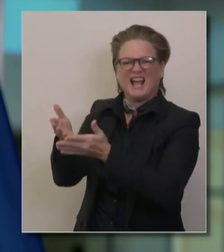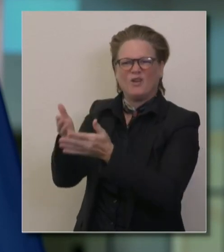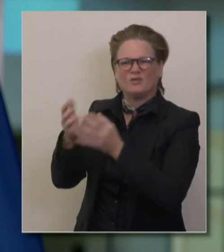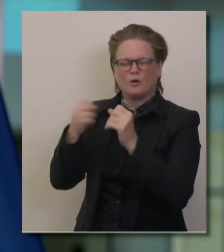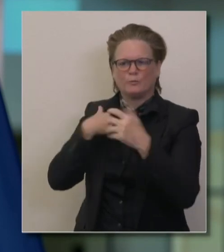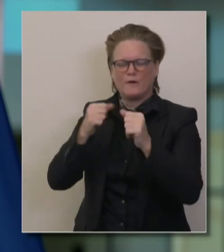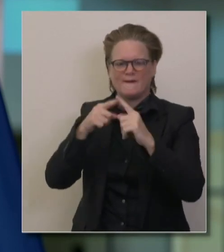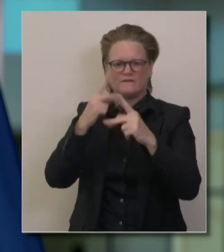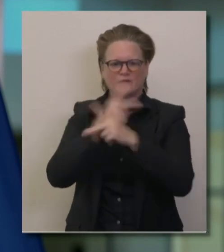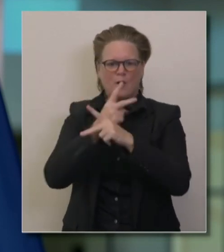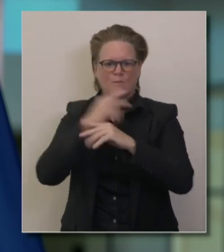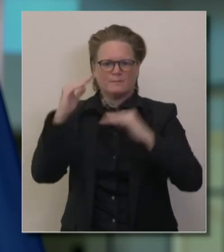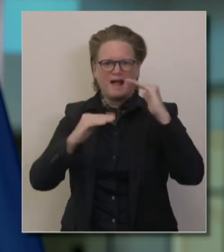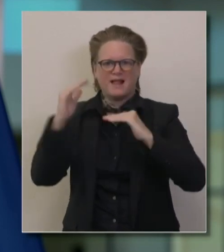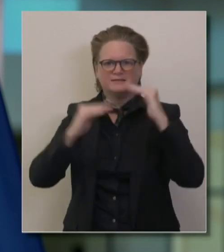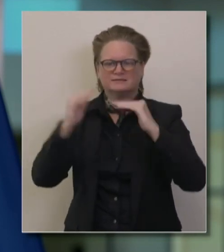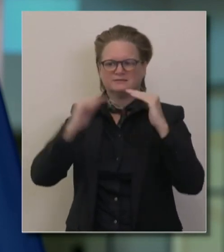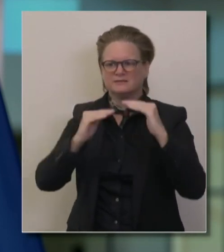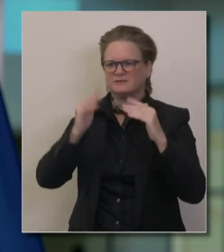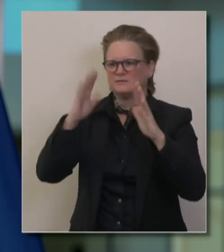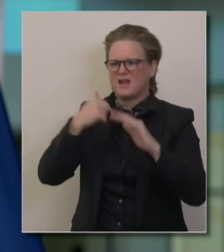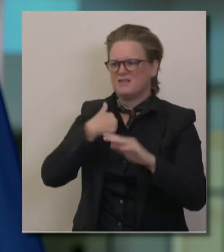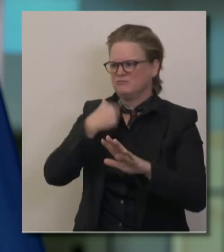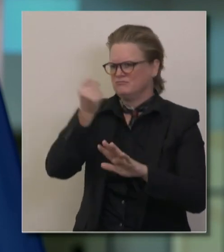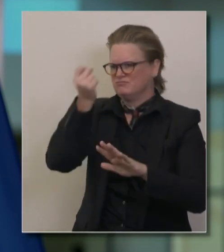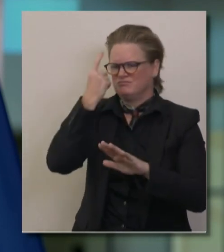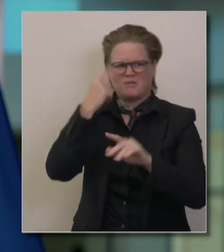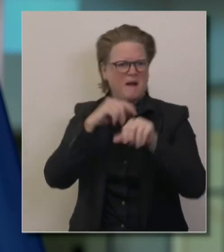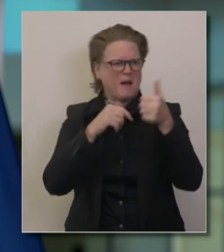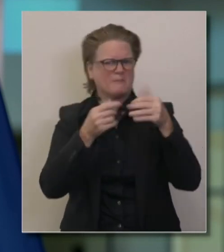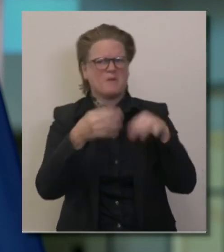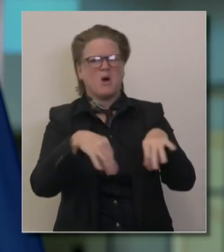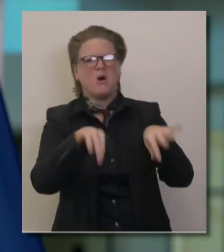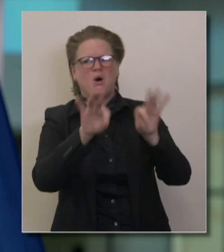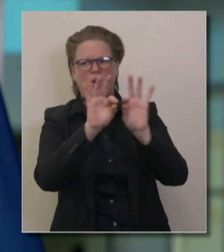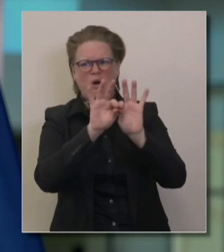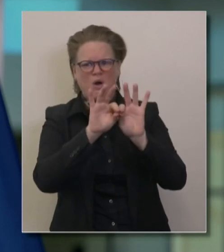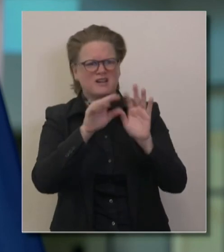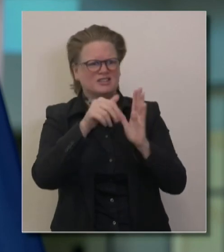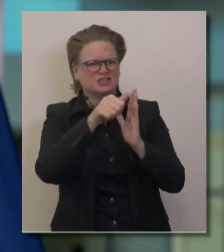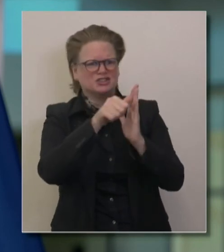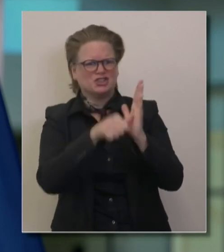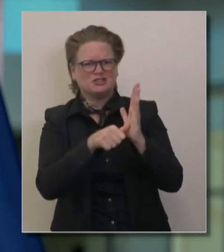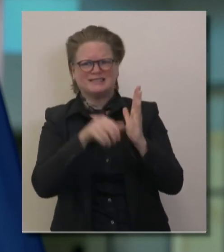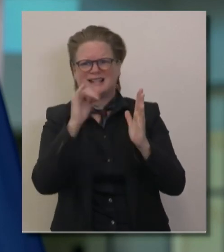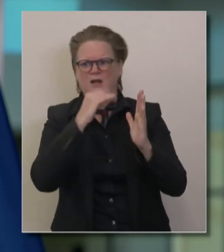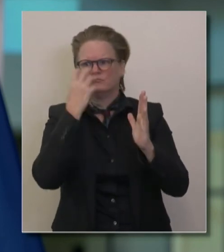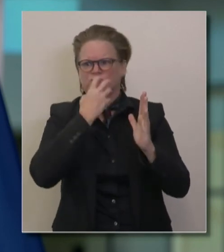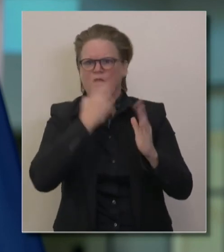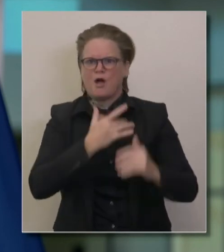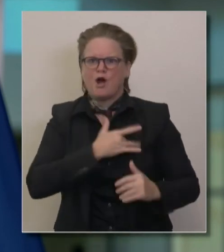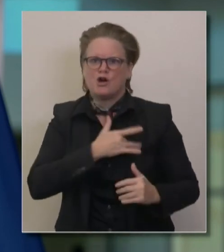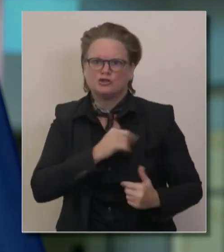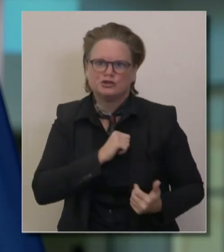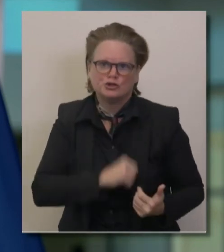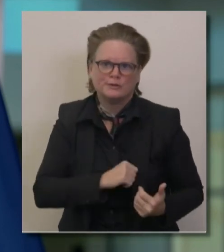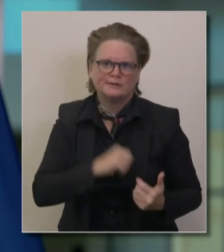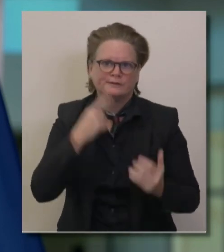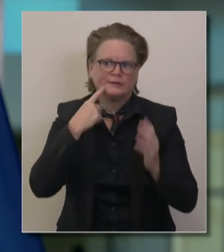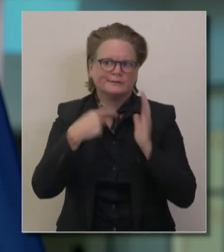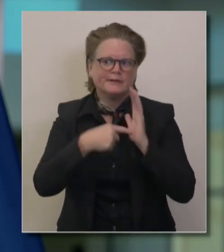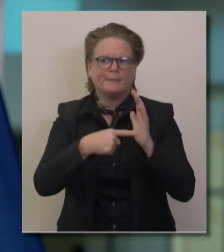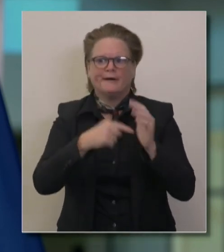procedures that are indeed scheduled, sometimes called elective procedures. But they're elective maybe for a day or two, but not for months.